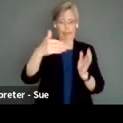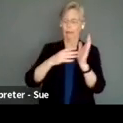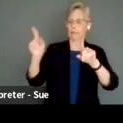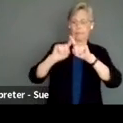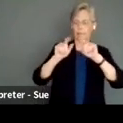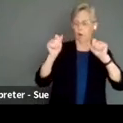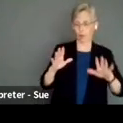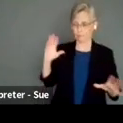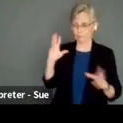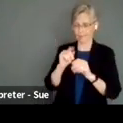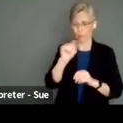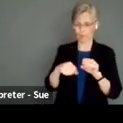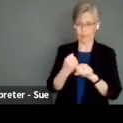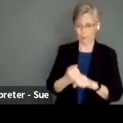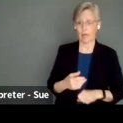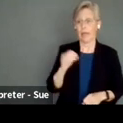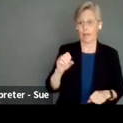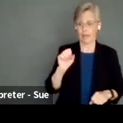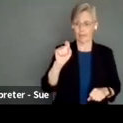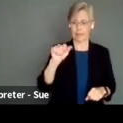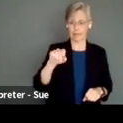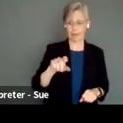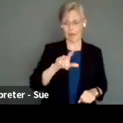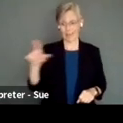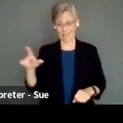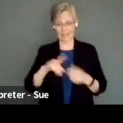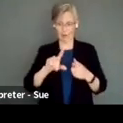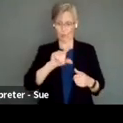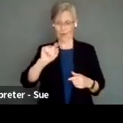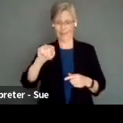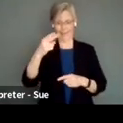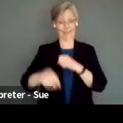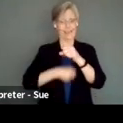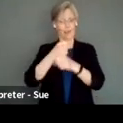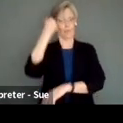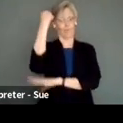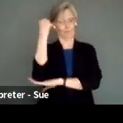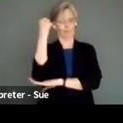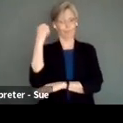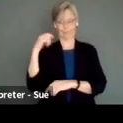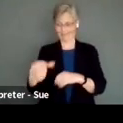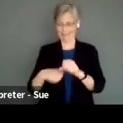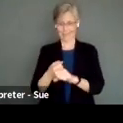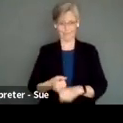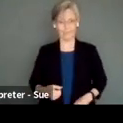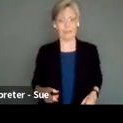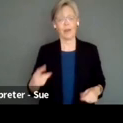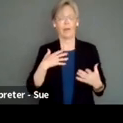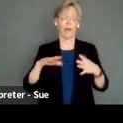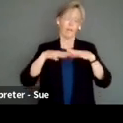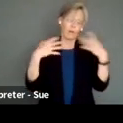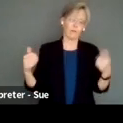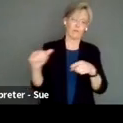in the last 20 years. And it is stage left 20th anniversary actually this year. So we've also done a ton of production and training work for artists.